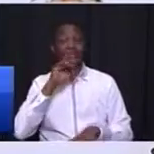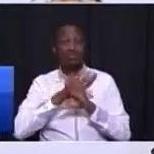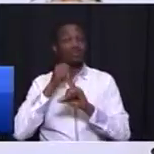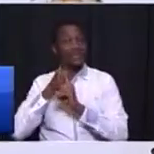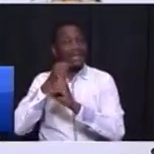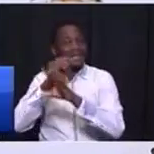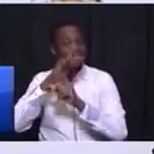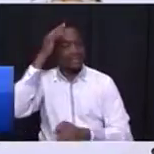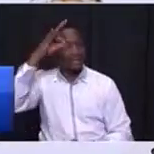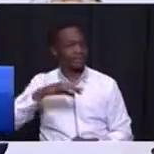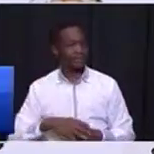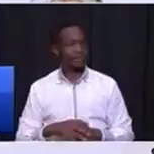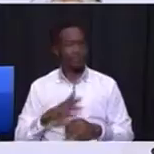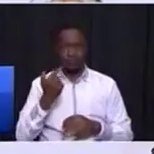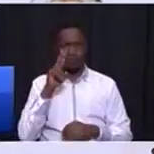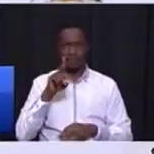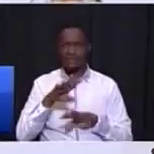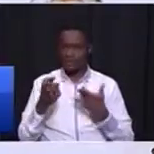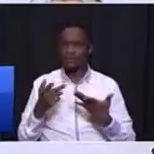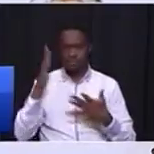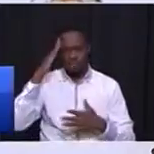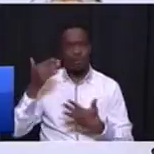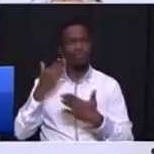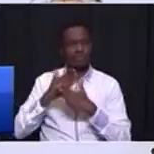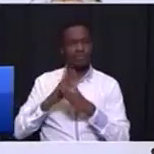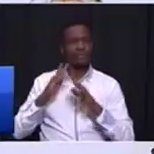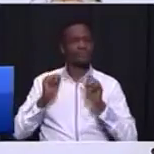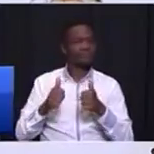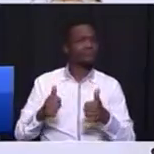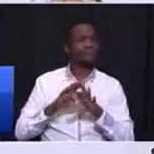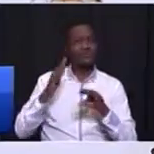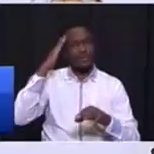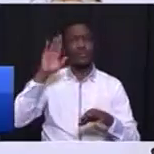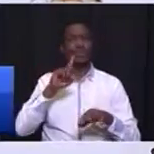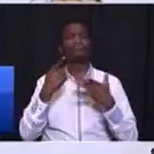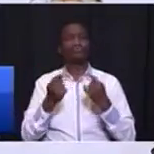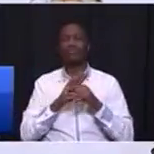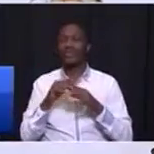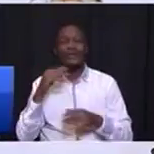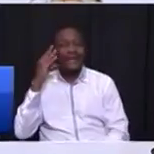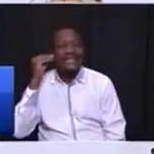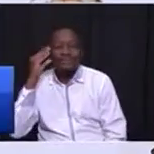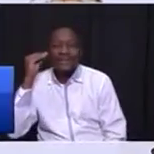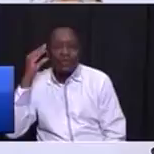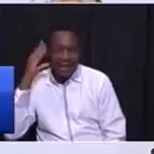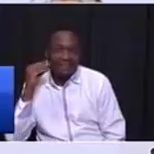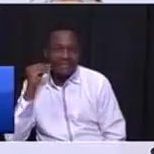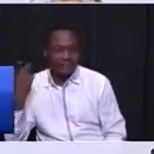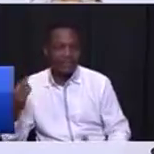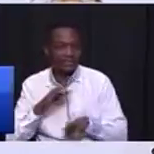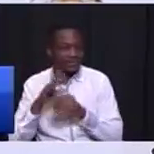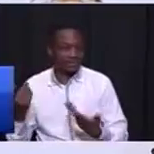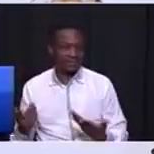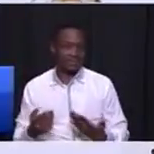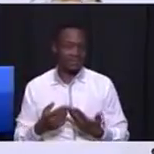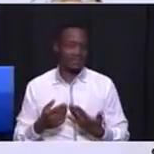government we have tested it we know it works we know what to do we are not experimenting in this regard I